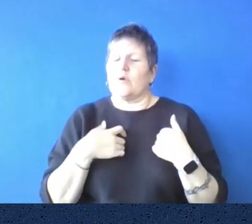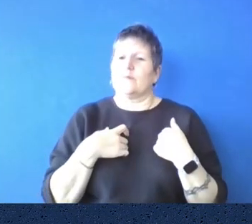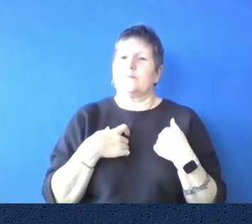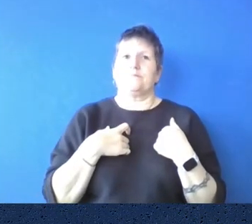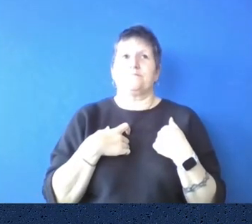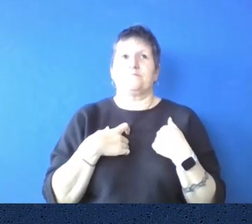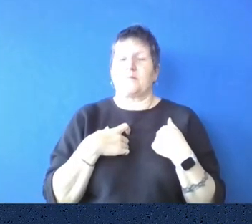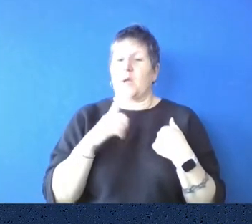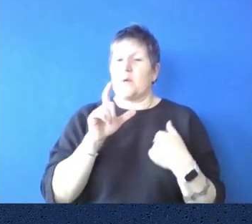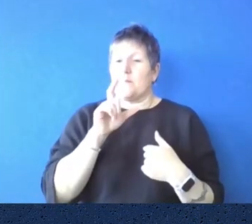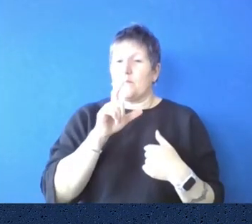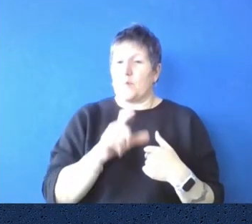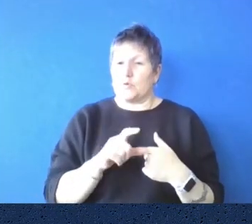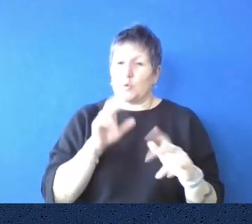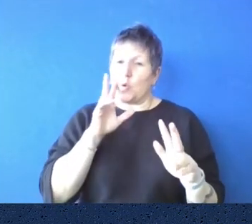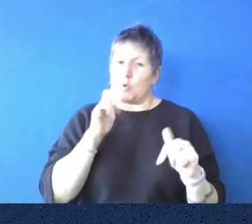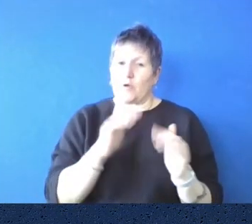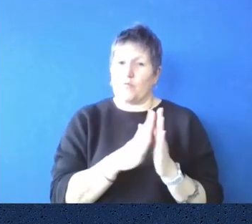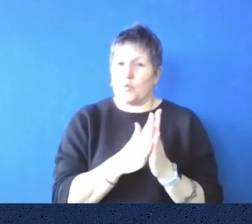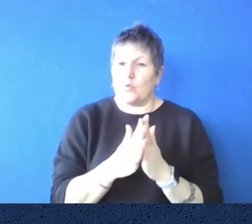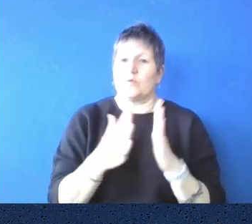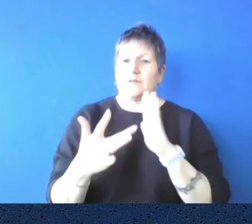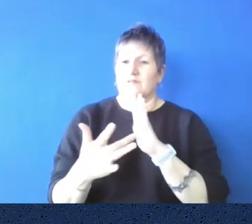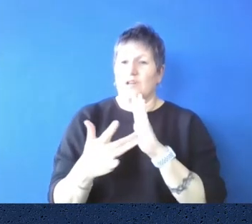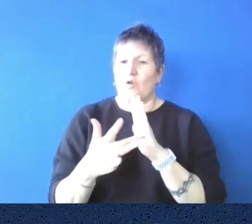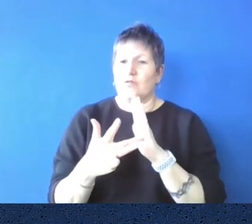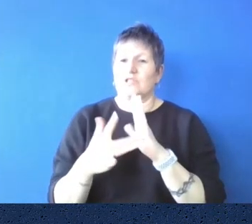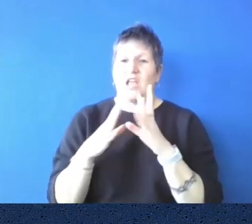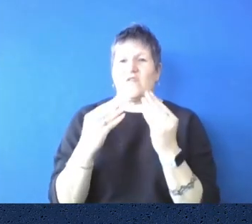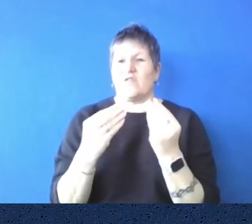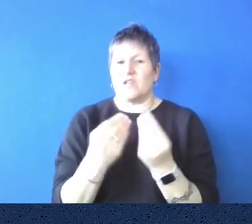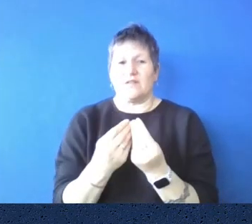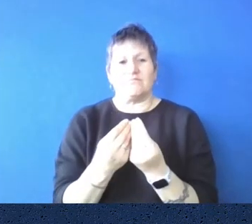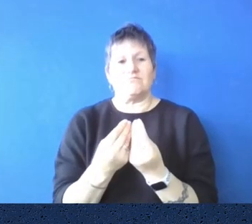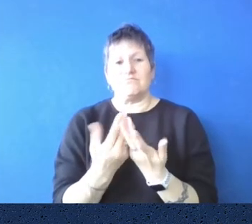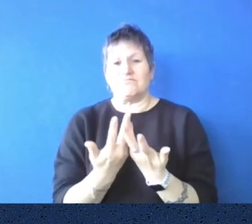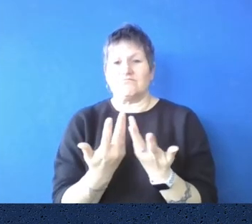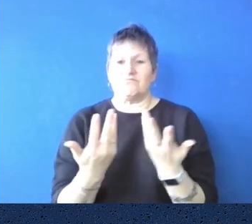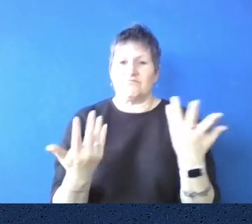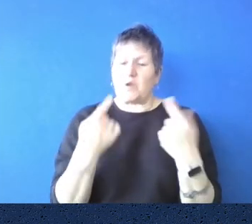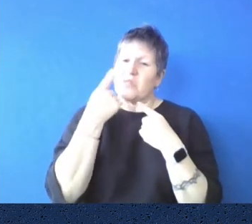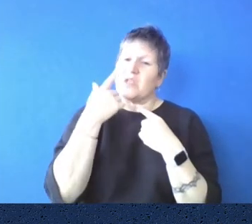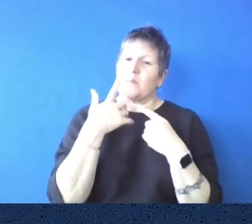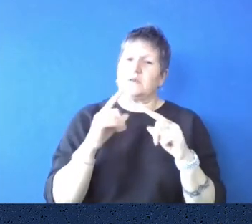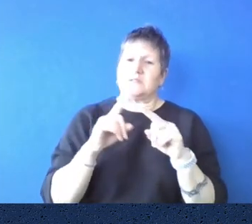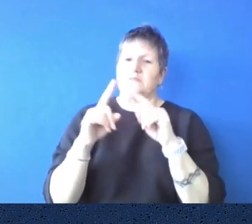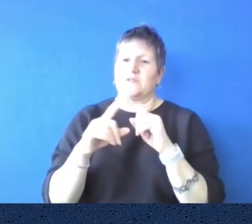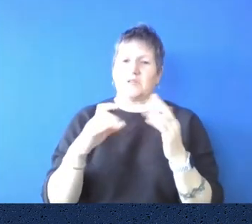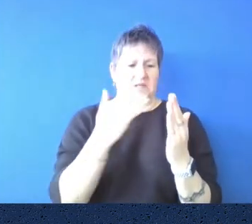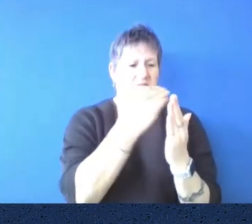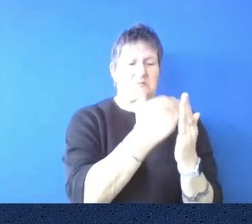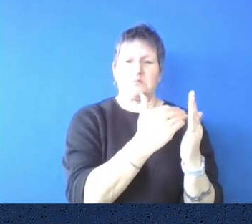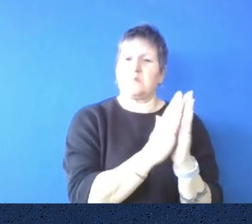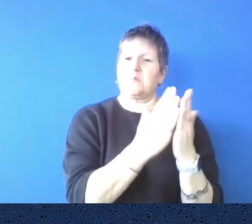with technology anyway. Um, and that's just another example, you know, if you think about library catalogues, they were around, um,